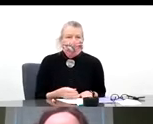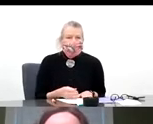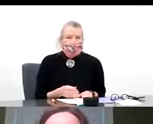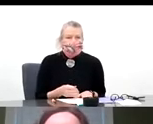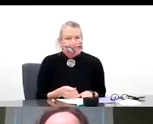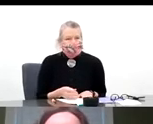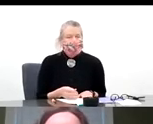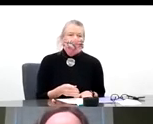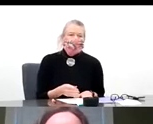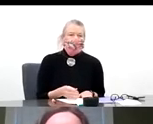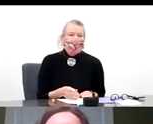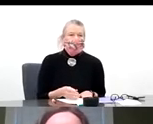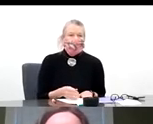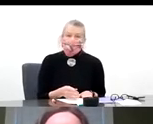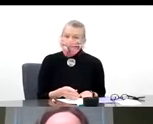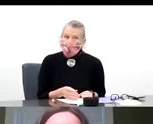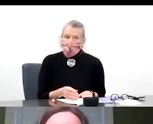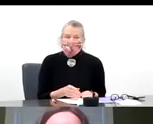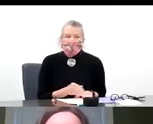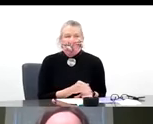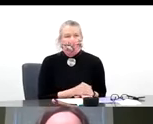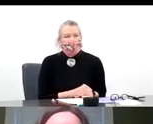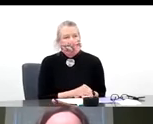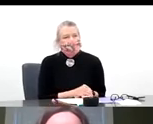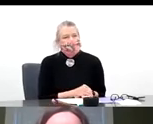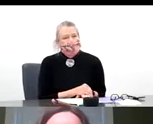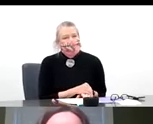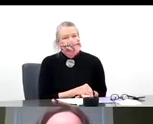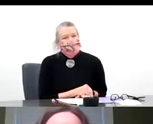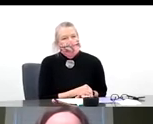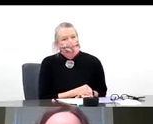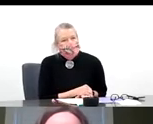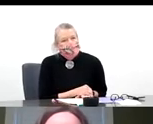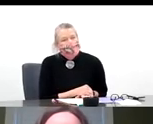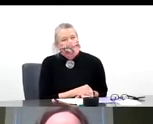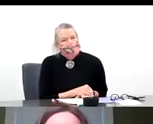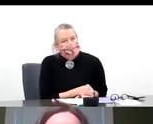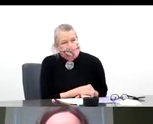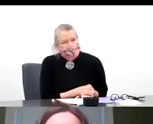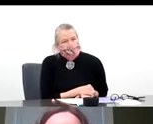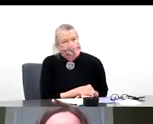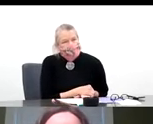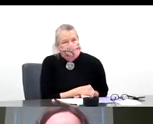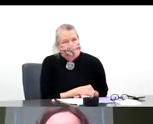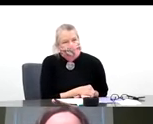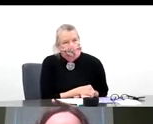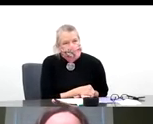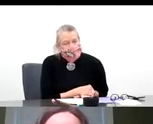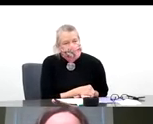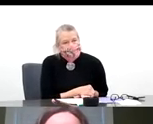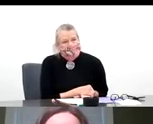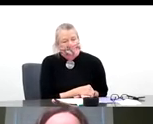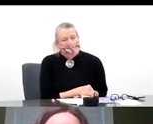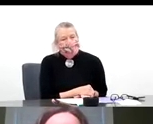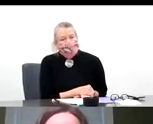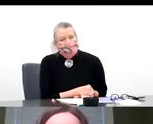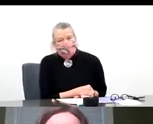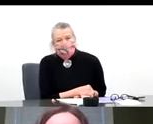series of content-specific sessions, and this is the second session in that series.